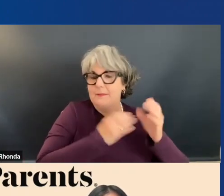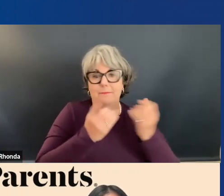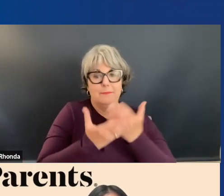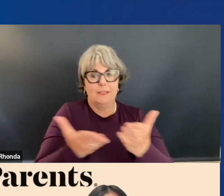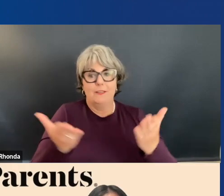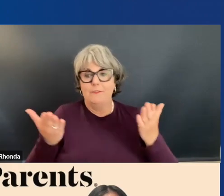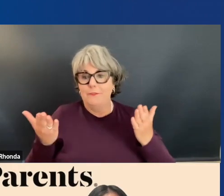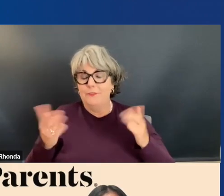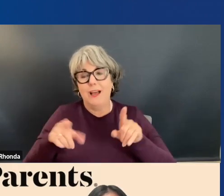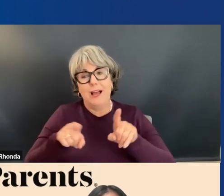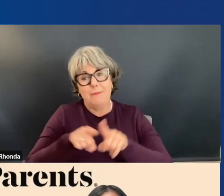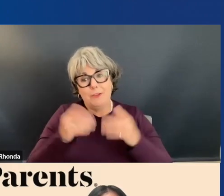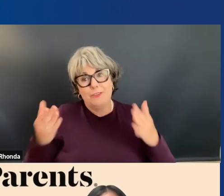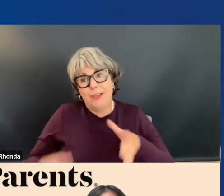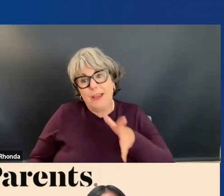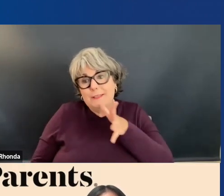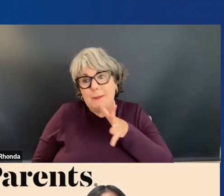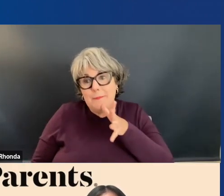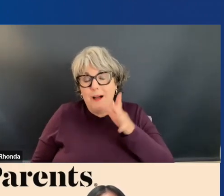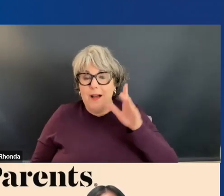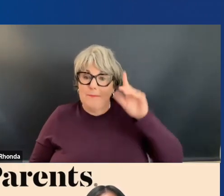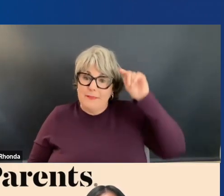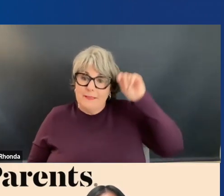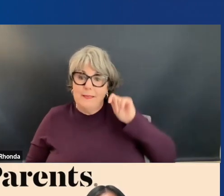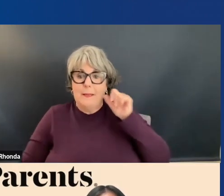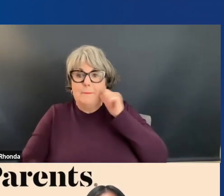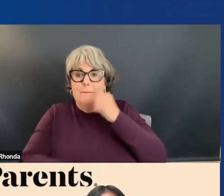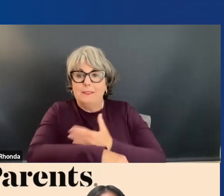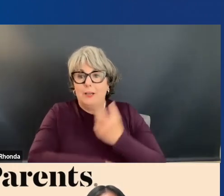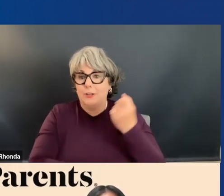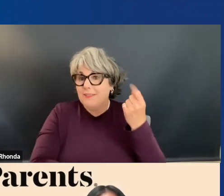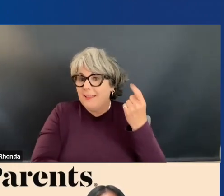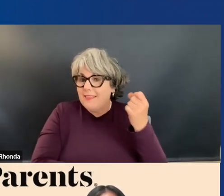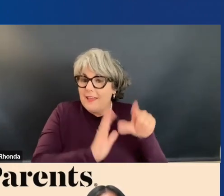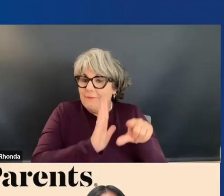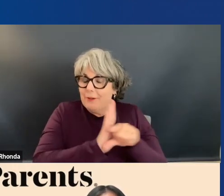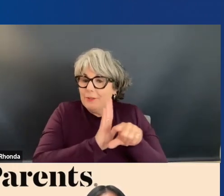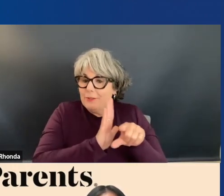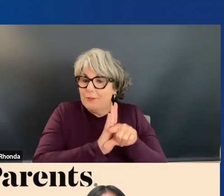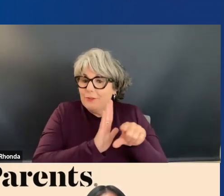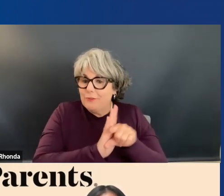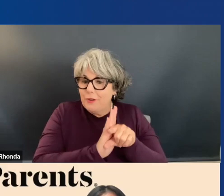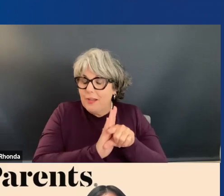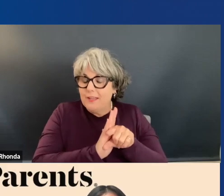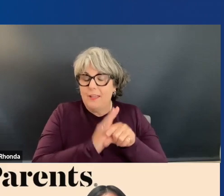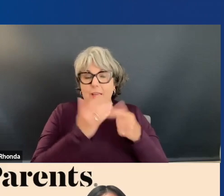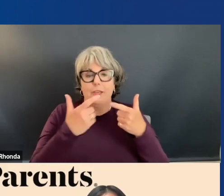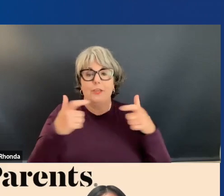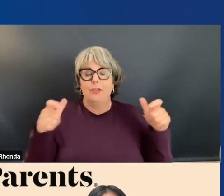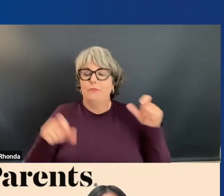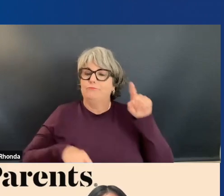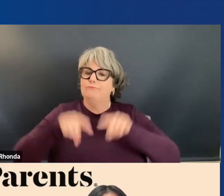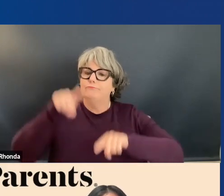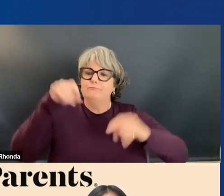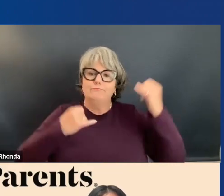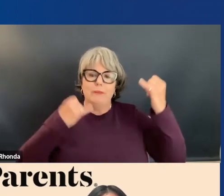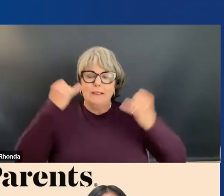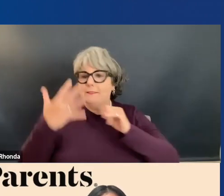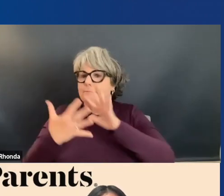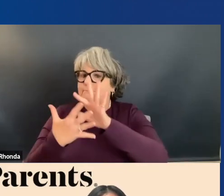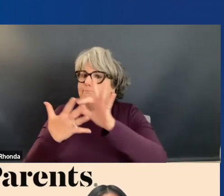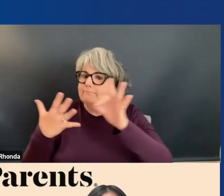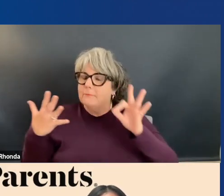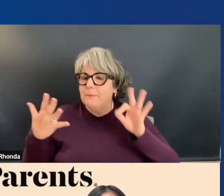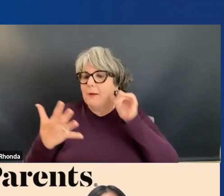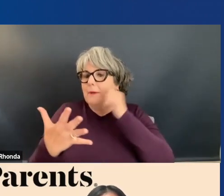many of us here, I'm also here as a mom of a teenager. My daughter's in 11th grade. She's currently considering a huge array of ideas and choices about